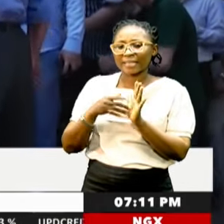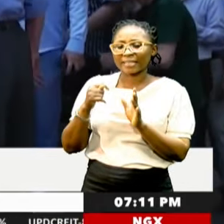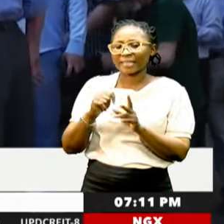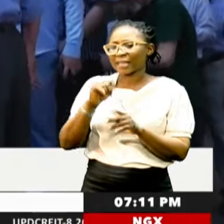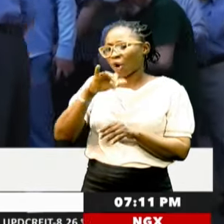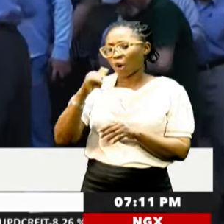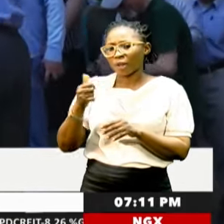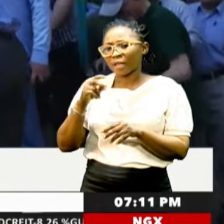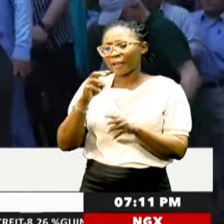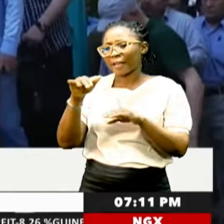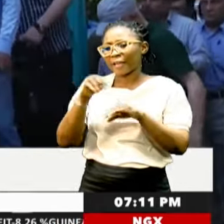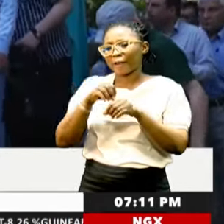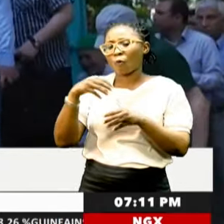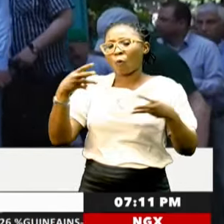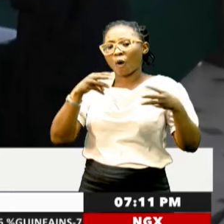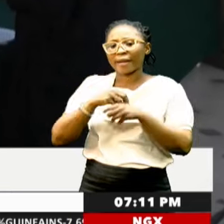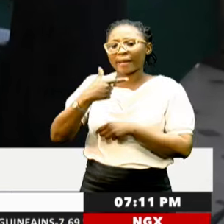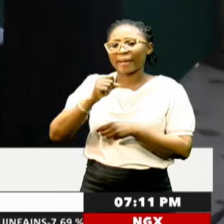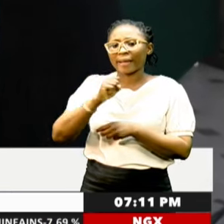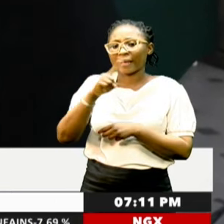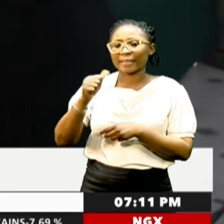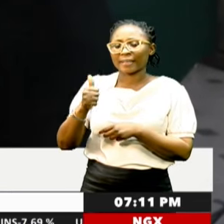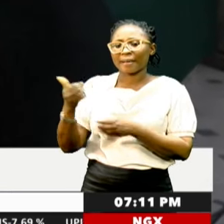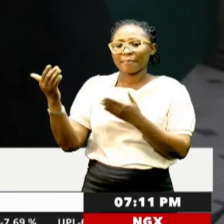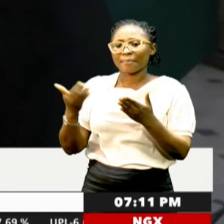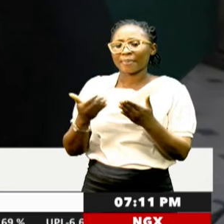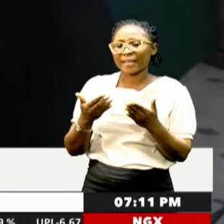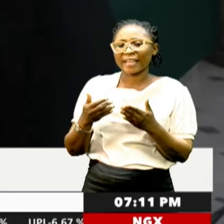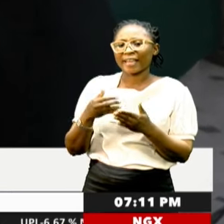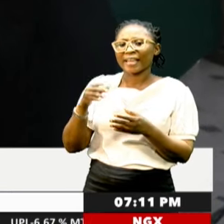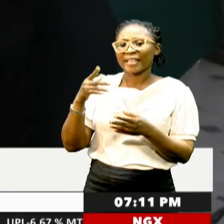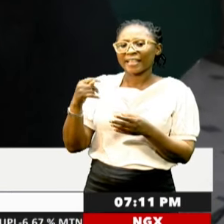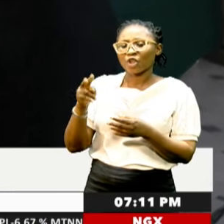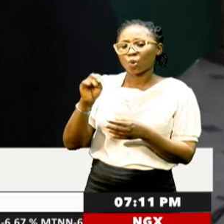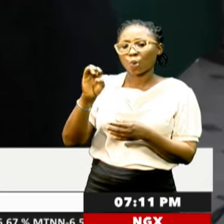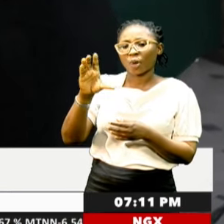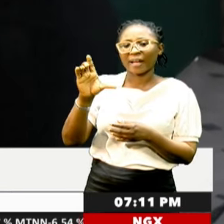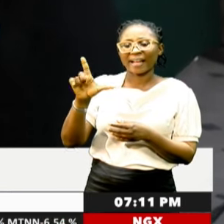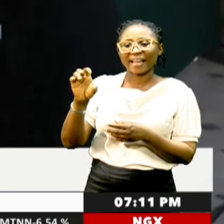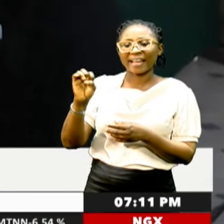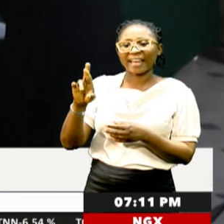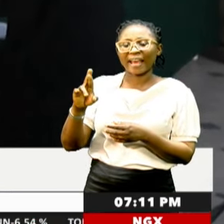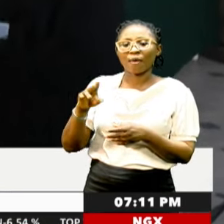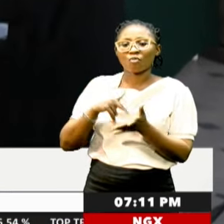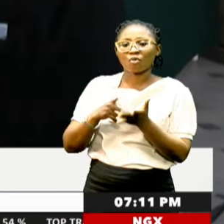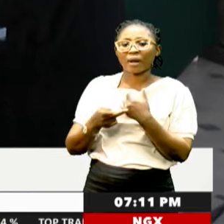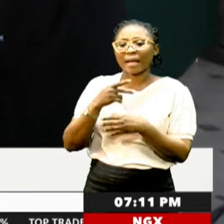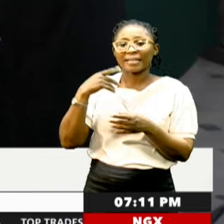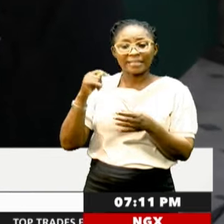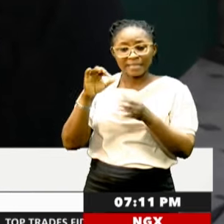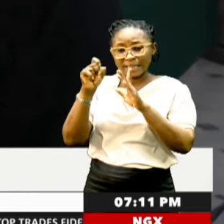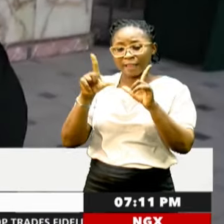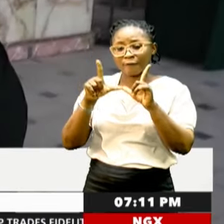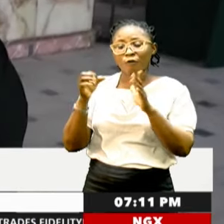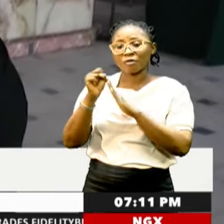over the war in Gaza, Iran's disputes with the West over its nuclear program, and popular discontents at the state of the